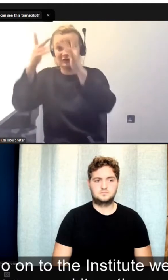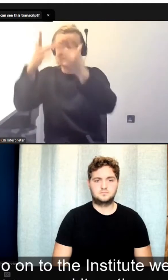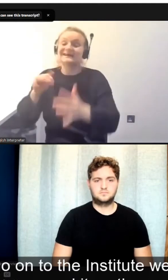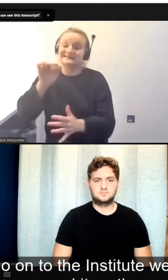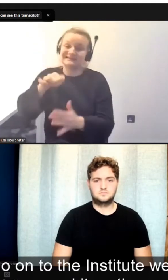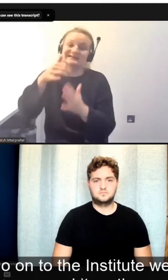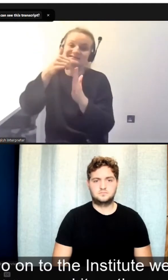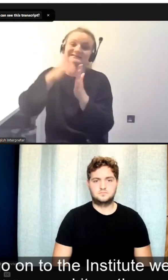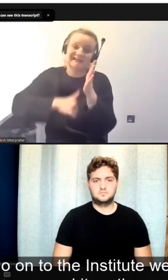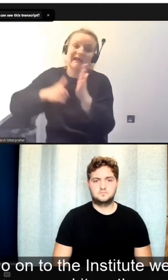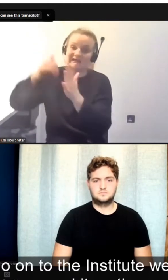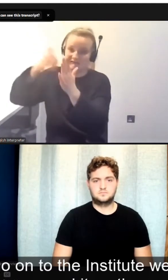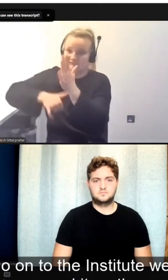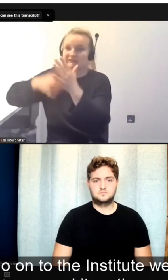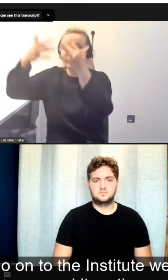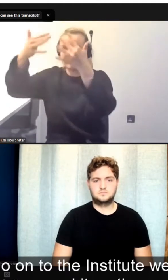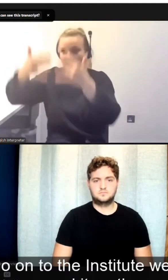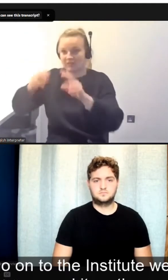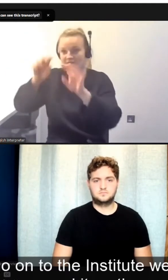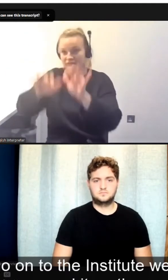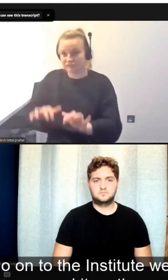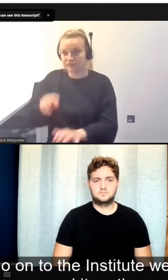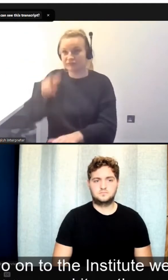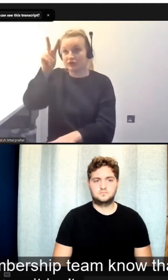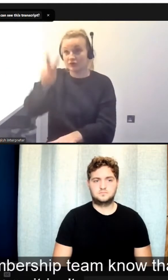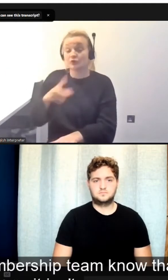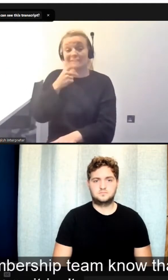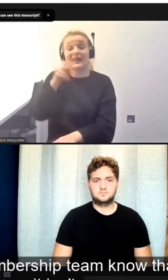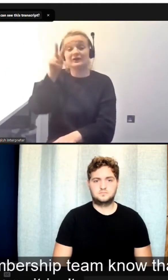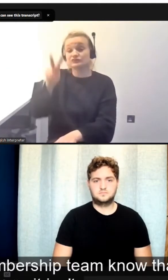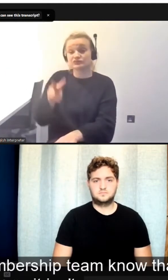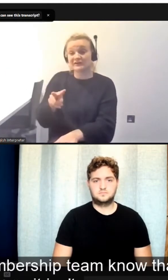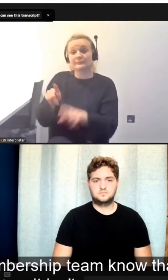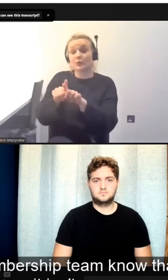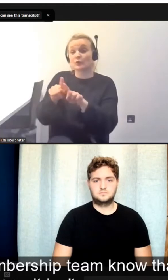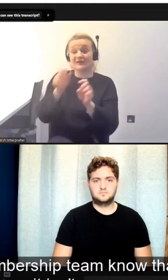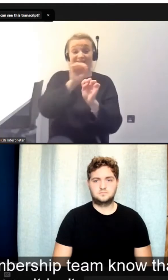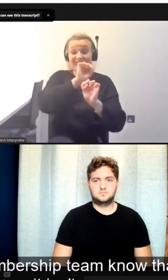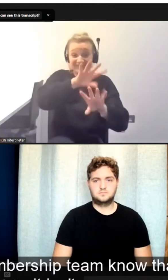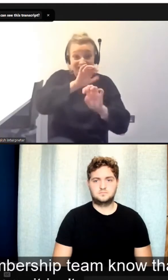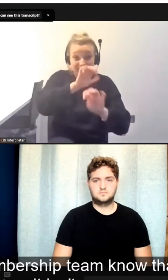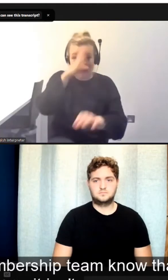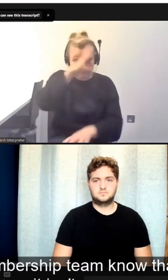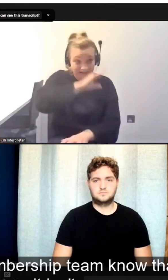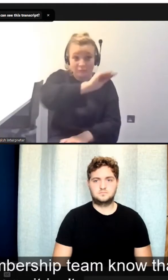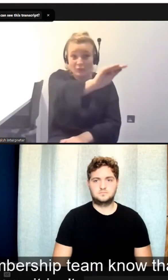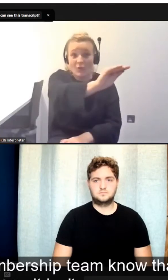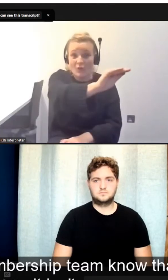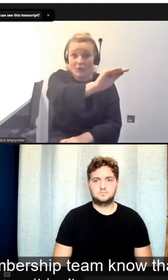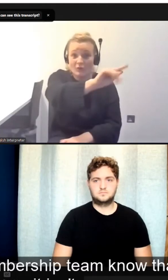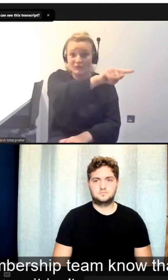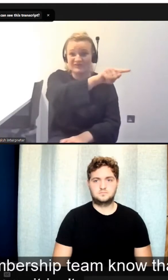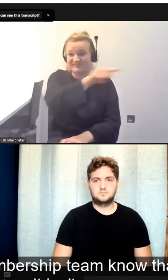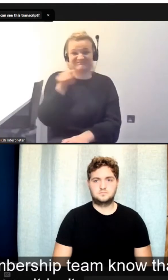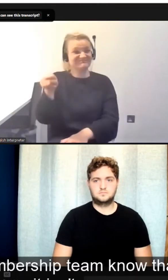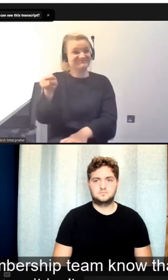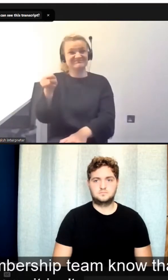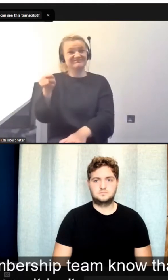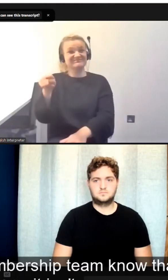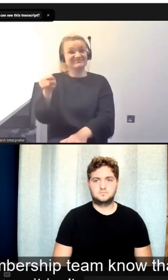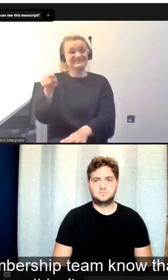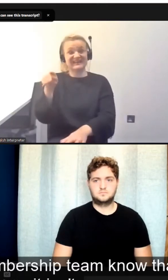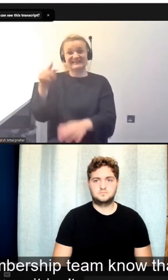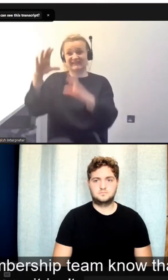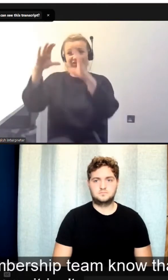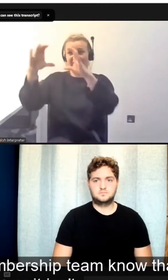format, but you can read it on the screen, and you can feed back and let the membership team know that this is actually really quite